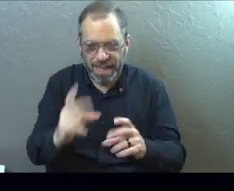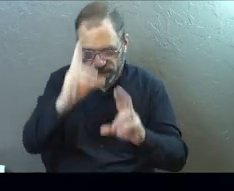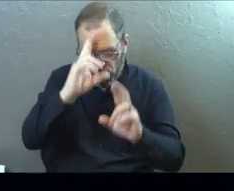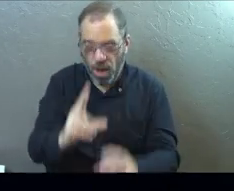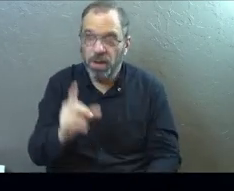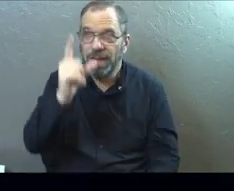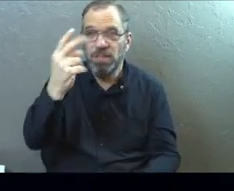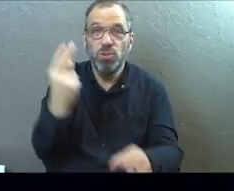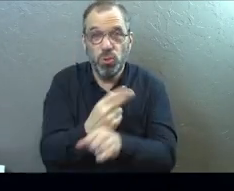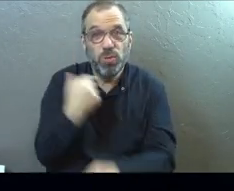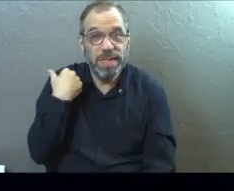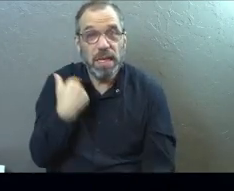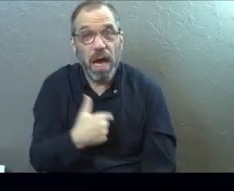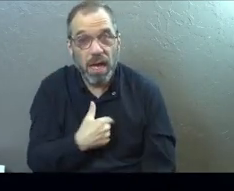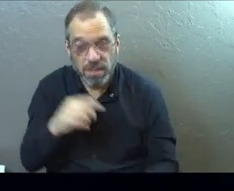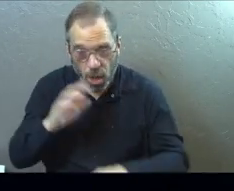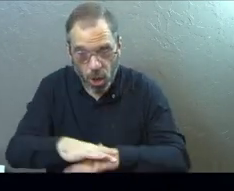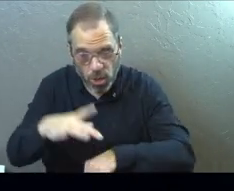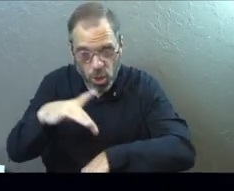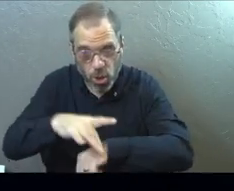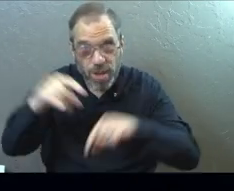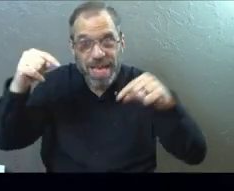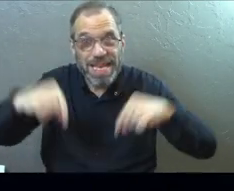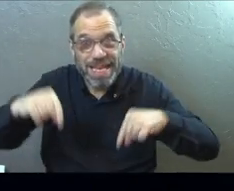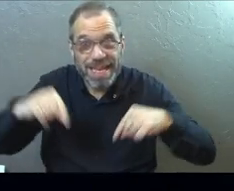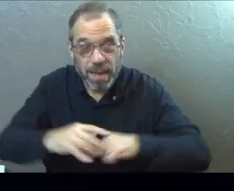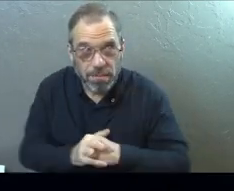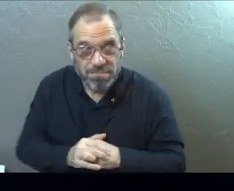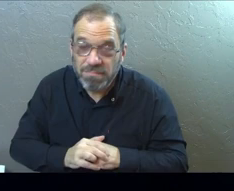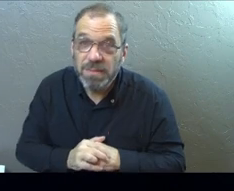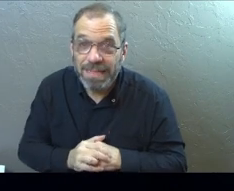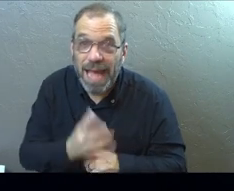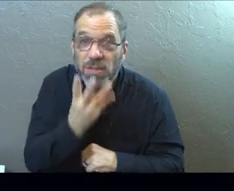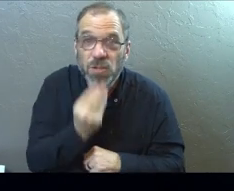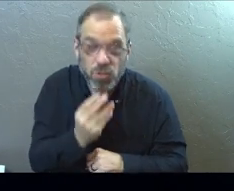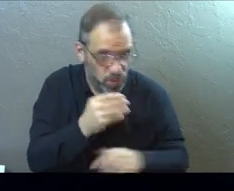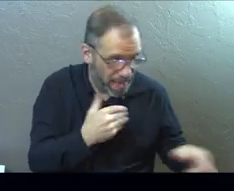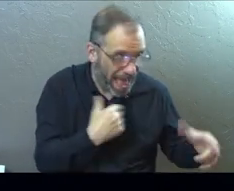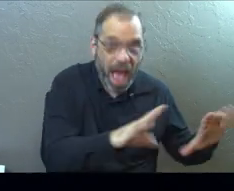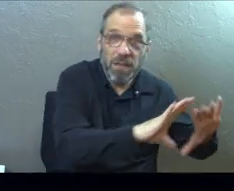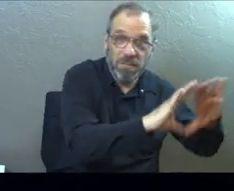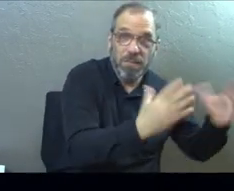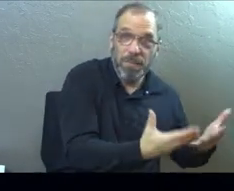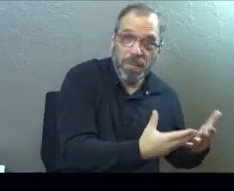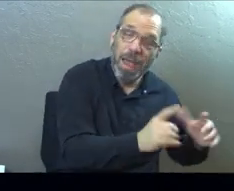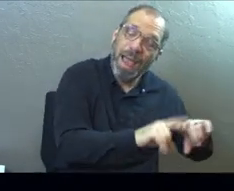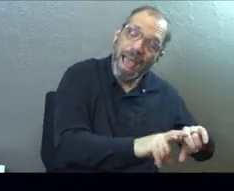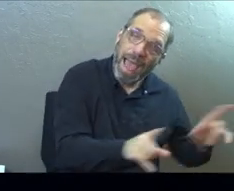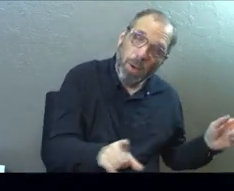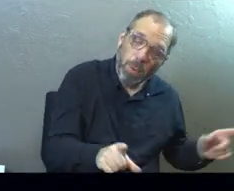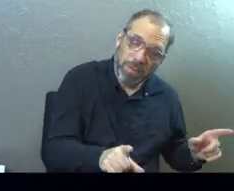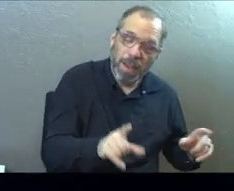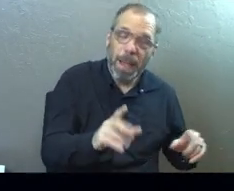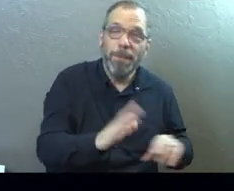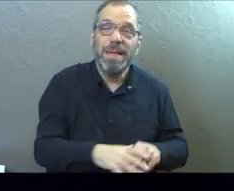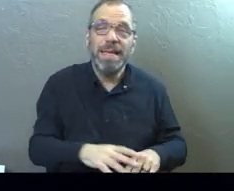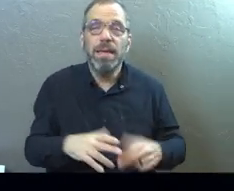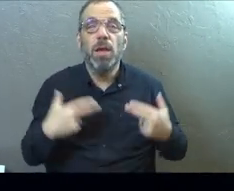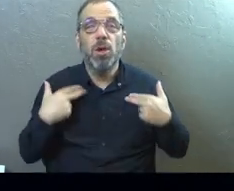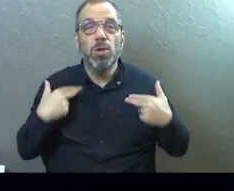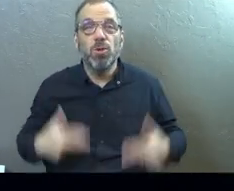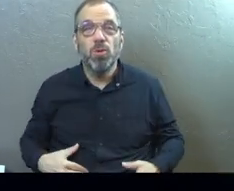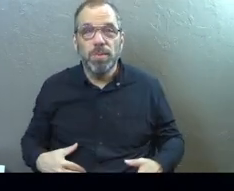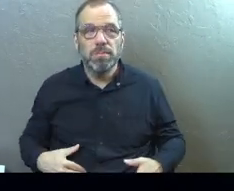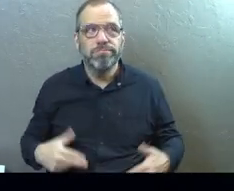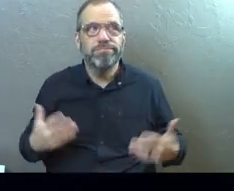be used by him in a mighty way here on this earth. And that's a cool thing that the Jews are given. However, being human beings, they